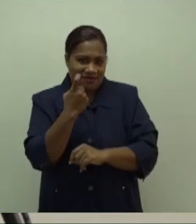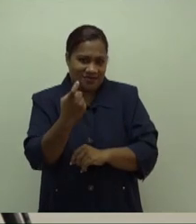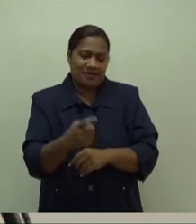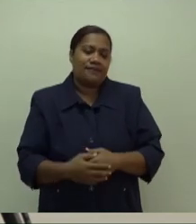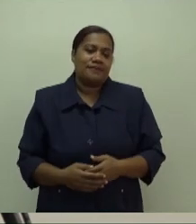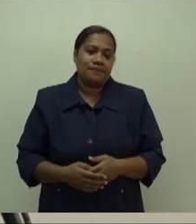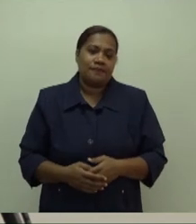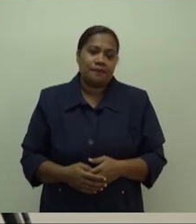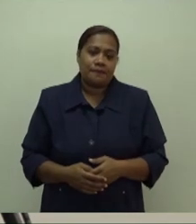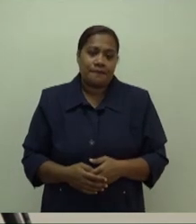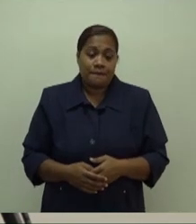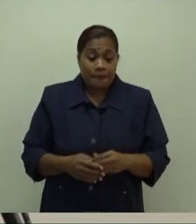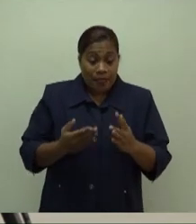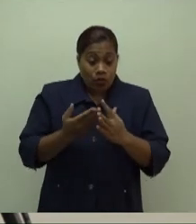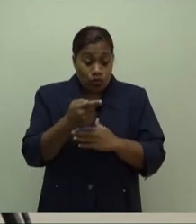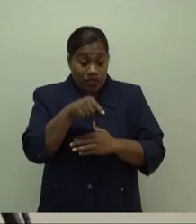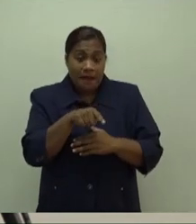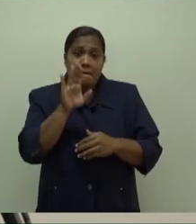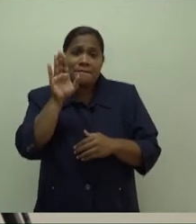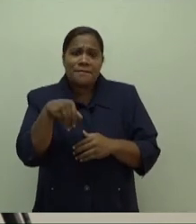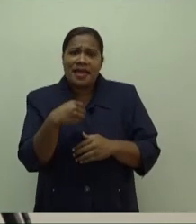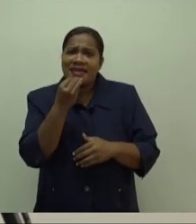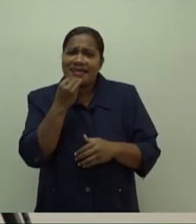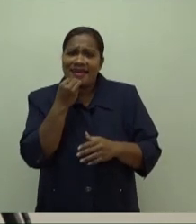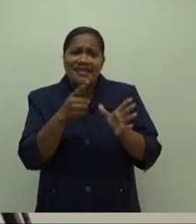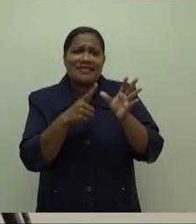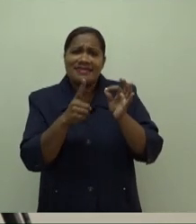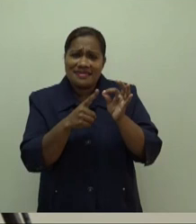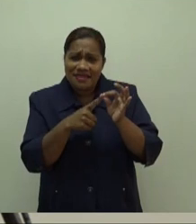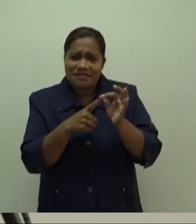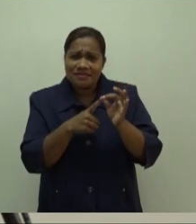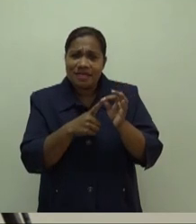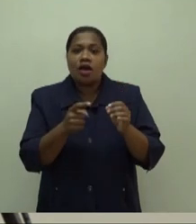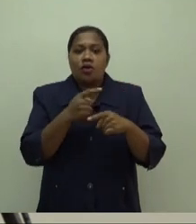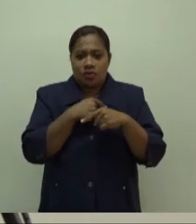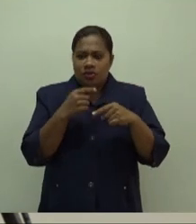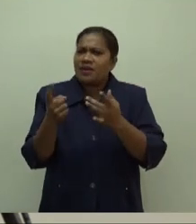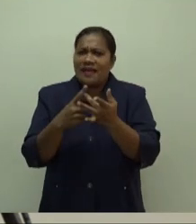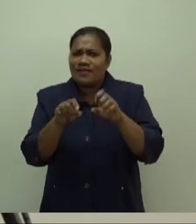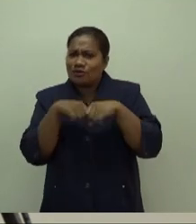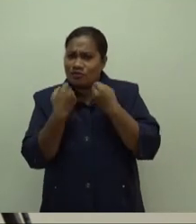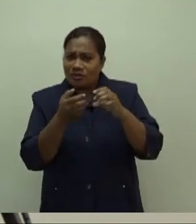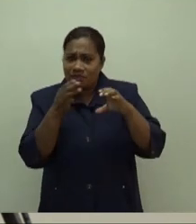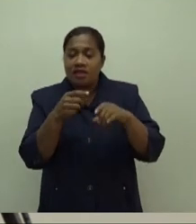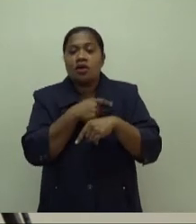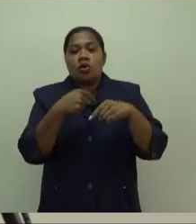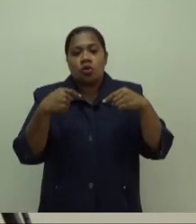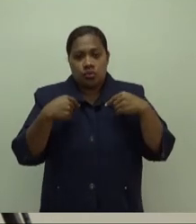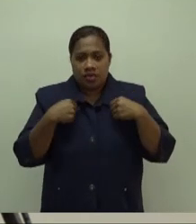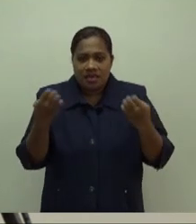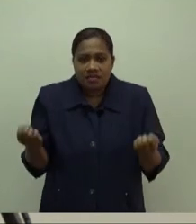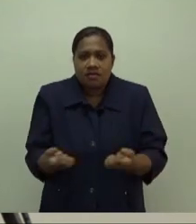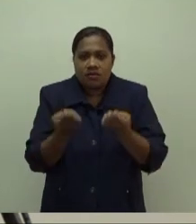Through MyKana app and social media platforms, we're also encouraging uptake to the Ministry of Agriculture grow from